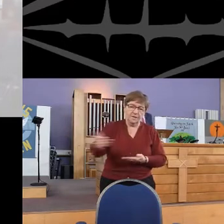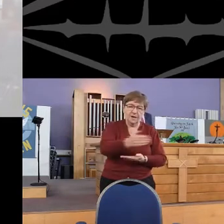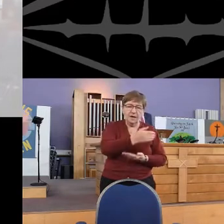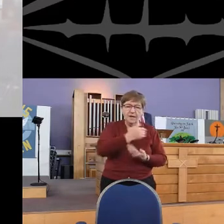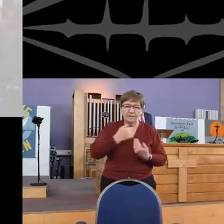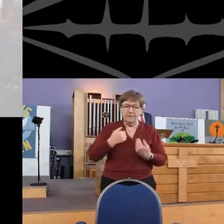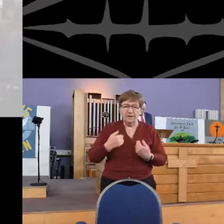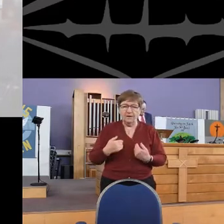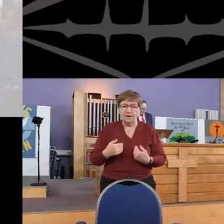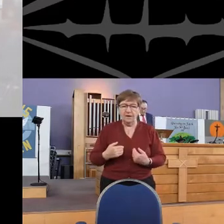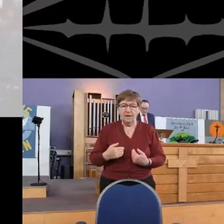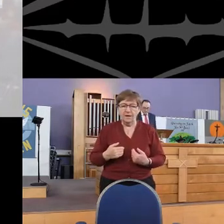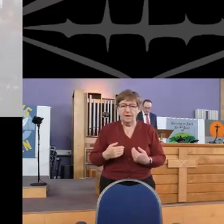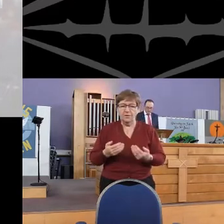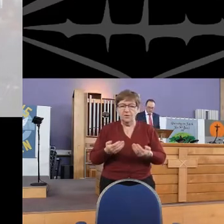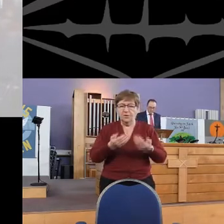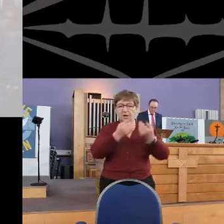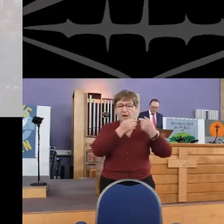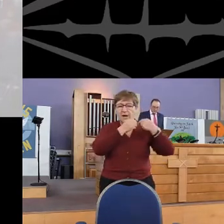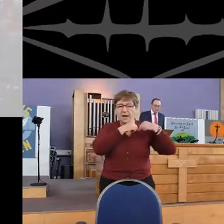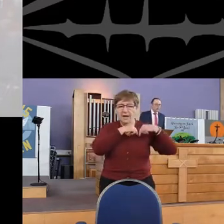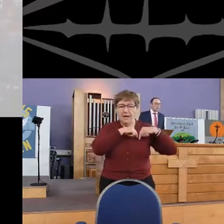thy salvation,